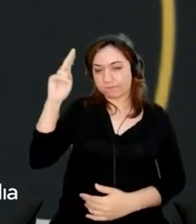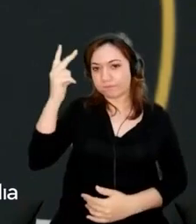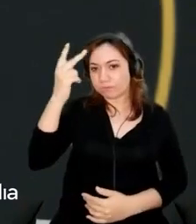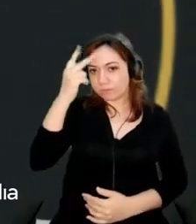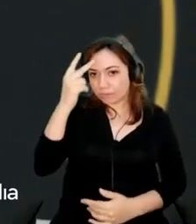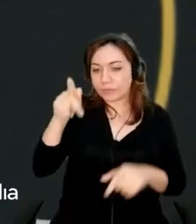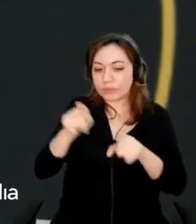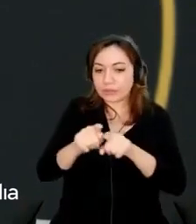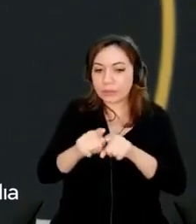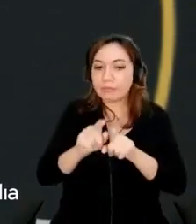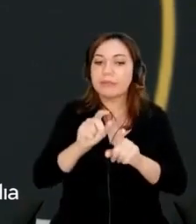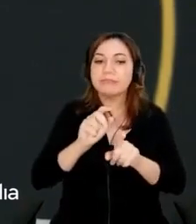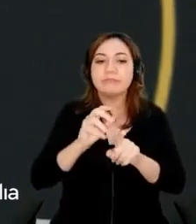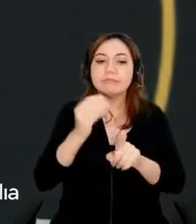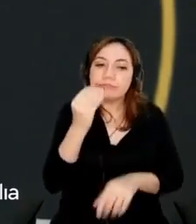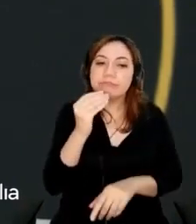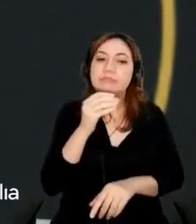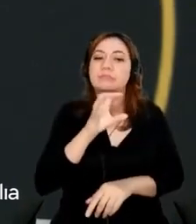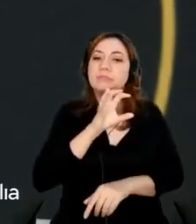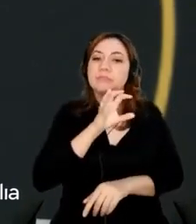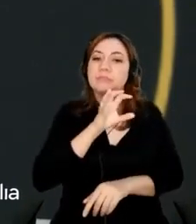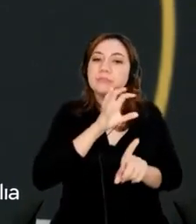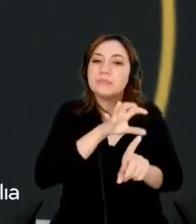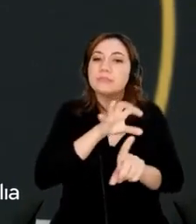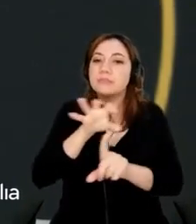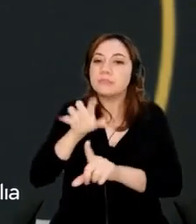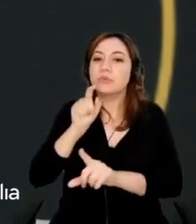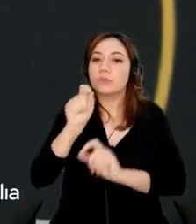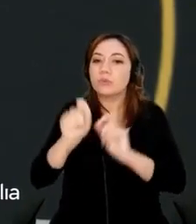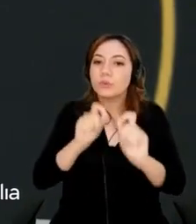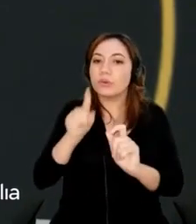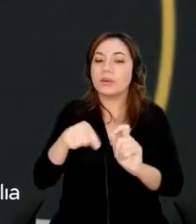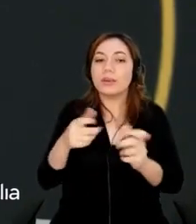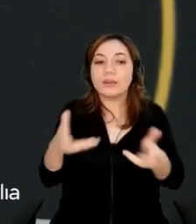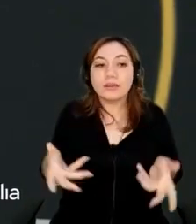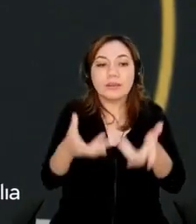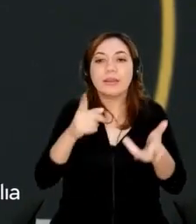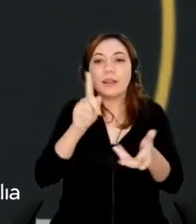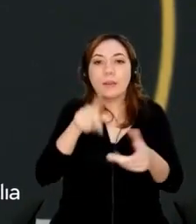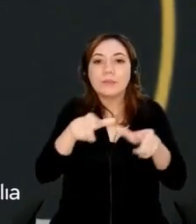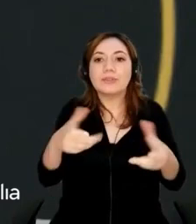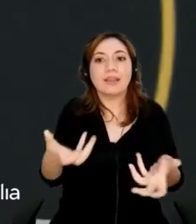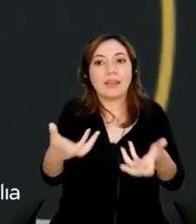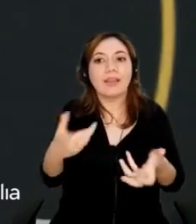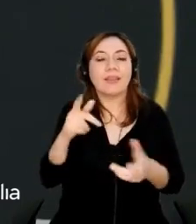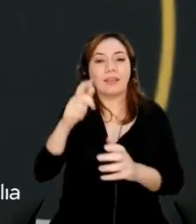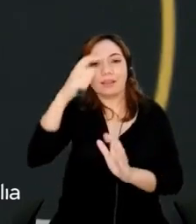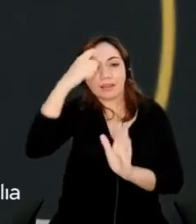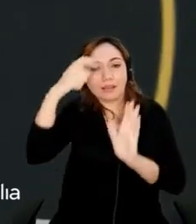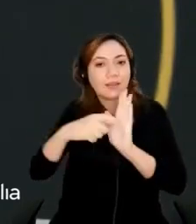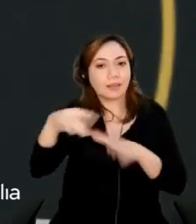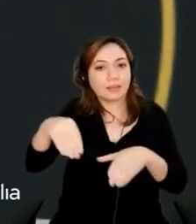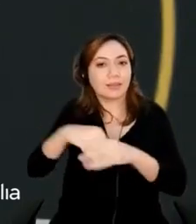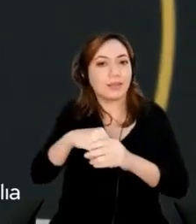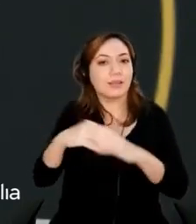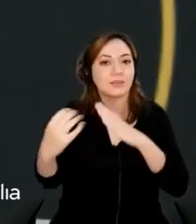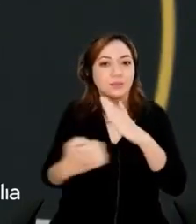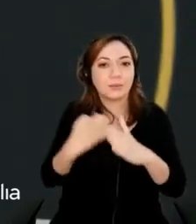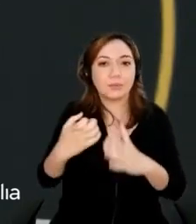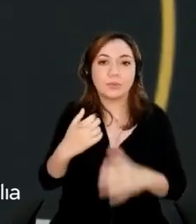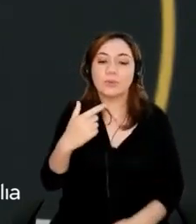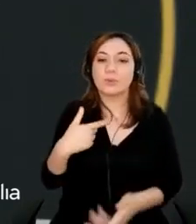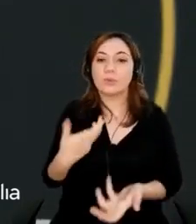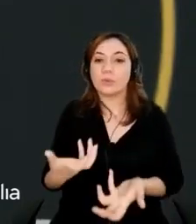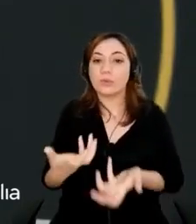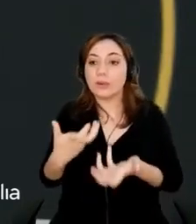and that will probably start the people that are excited about AI within the company. If we want to do one big one, I don't know how